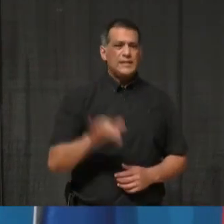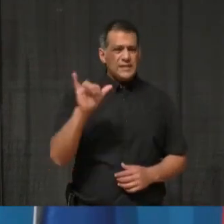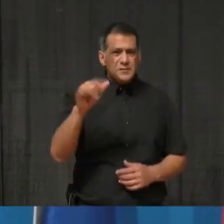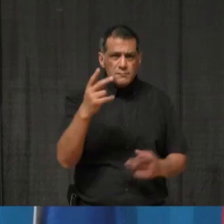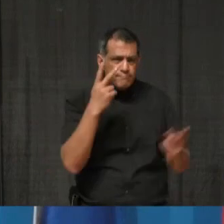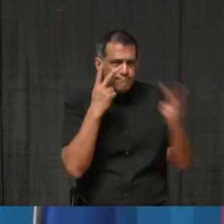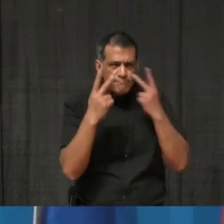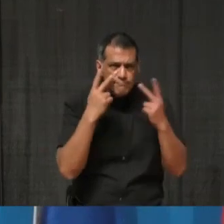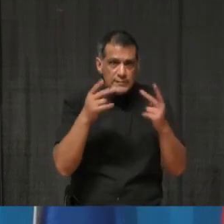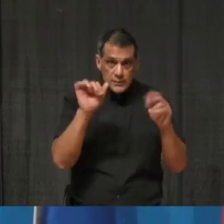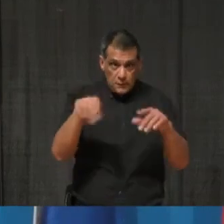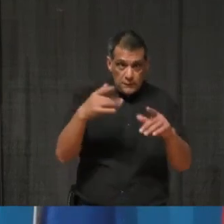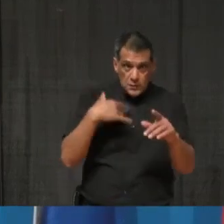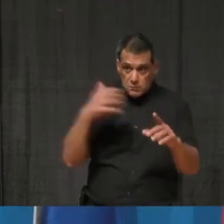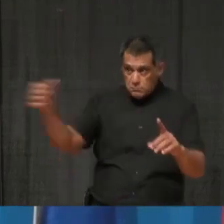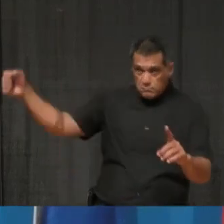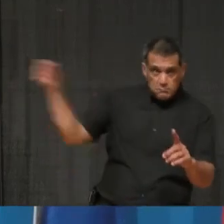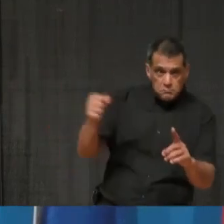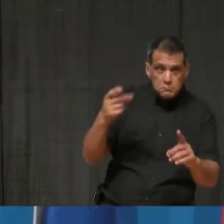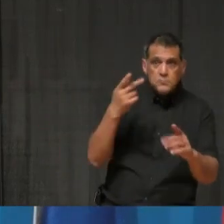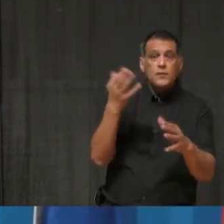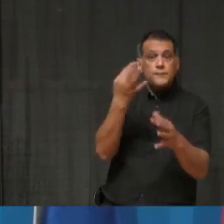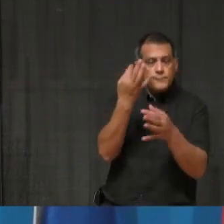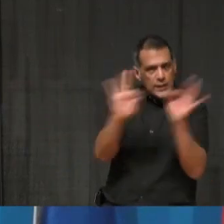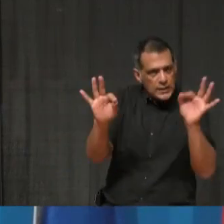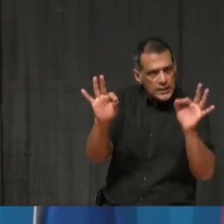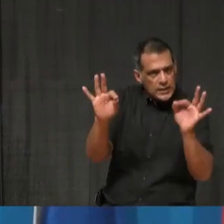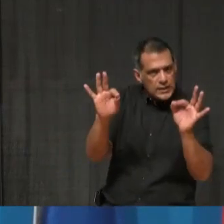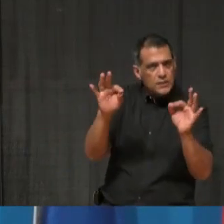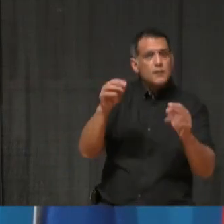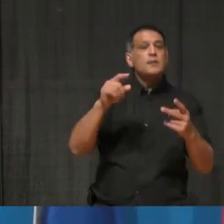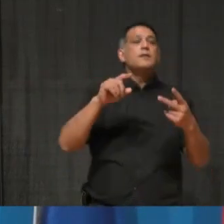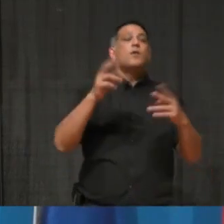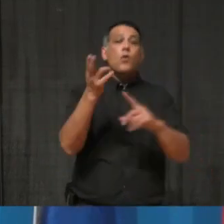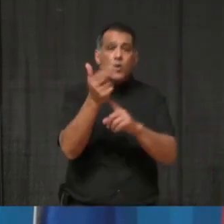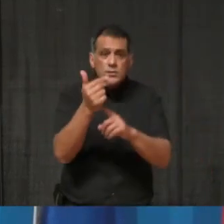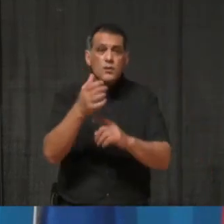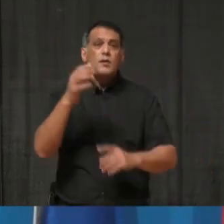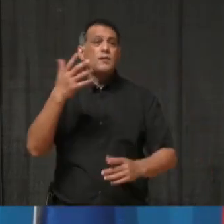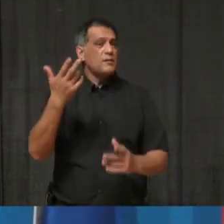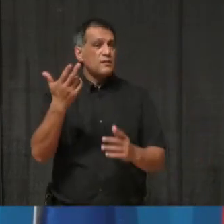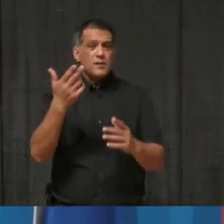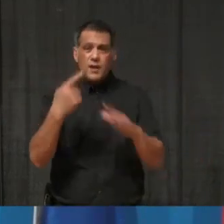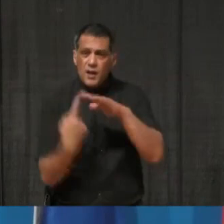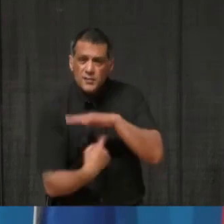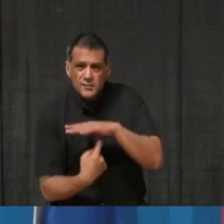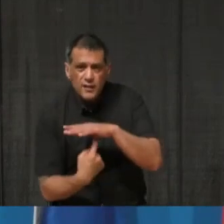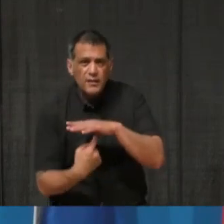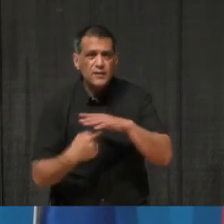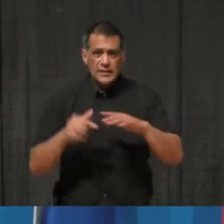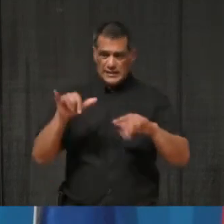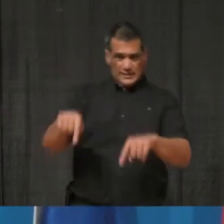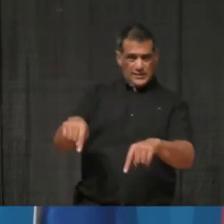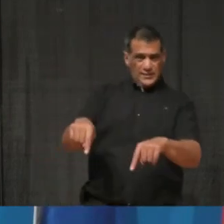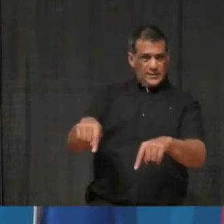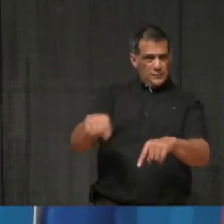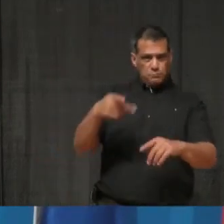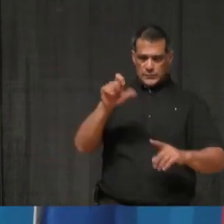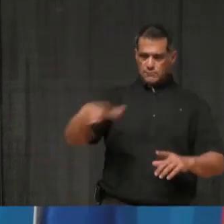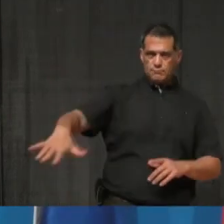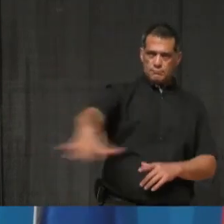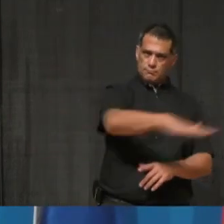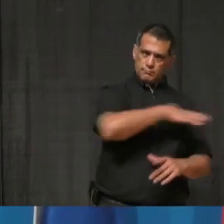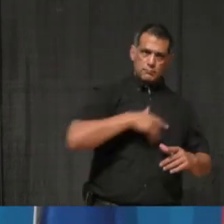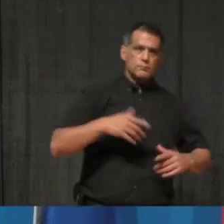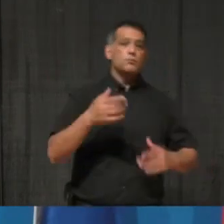-quality isolation room at one of our voluntary isolation sites here in the region of Peel. Essential workplaces